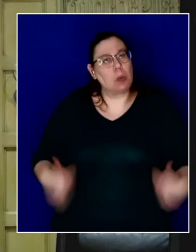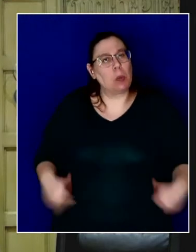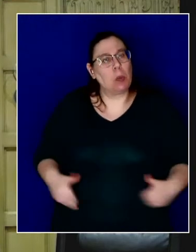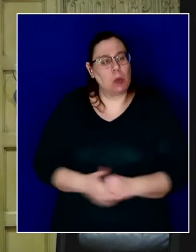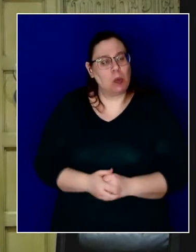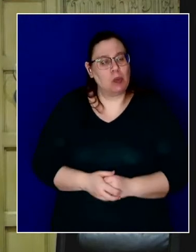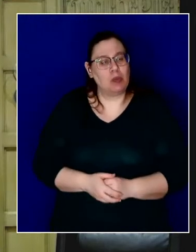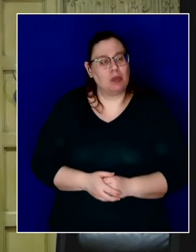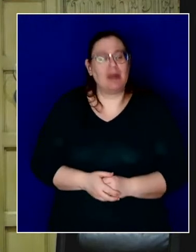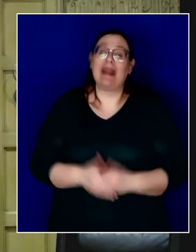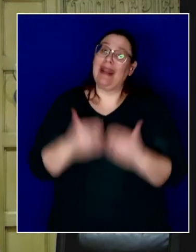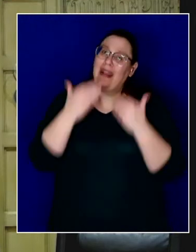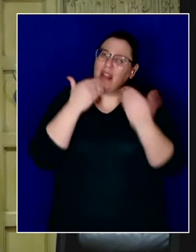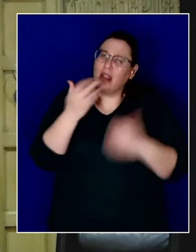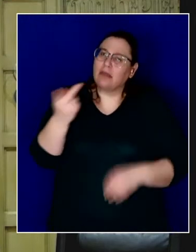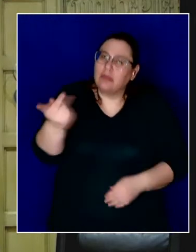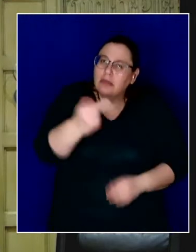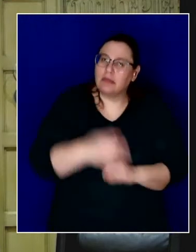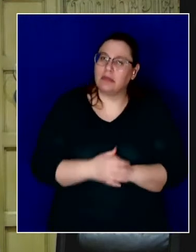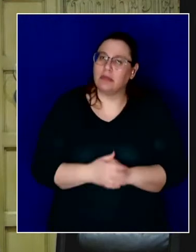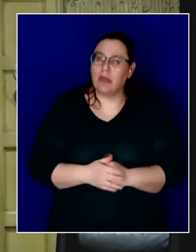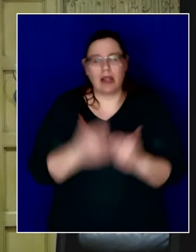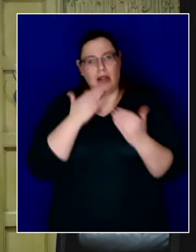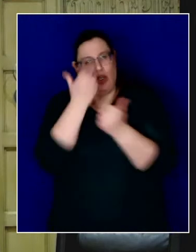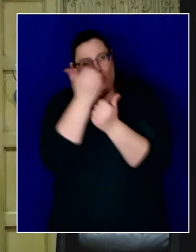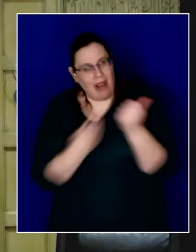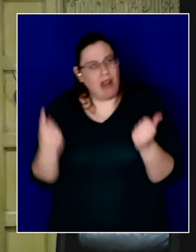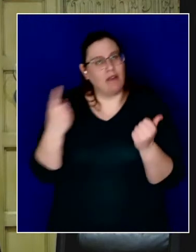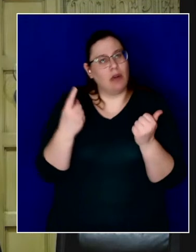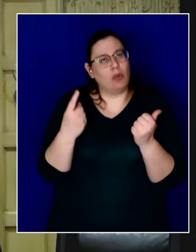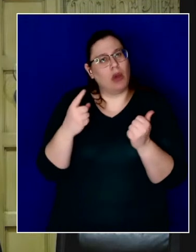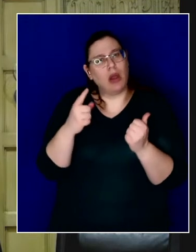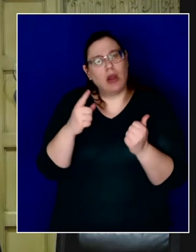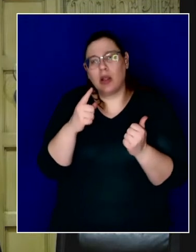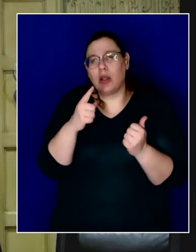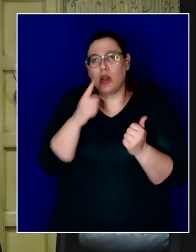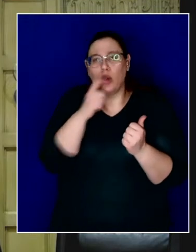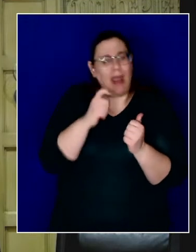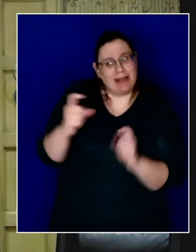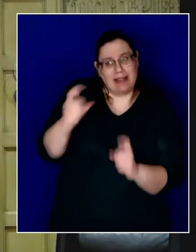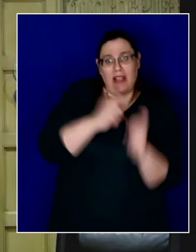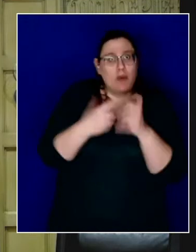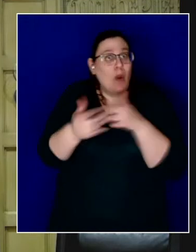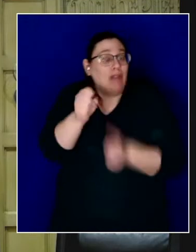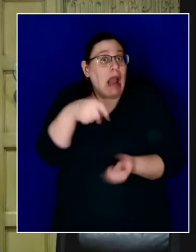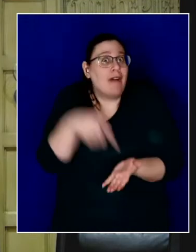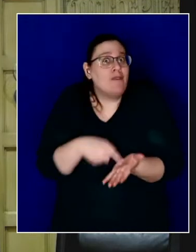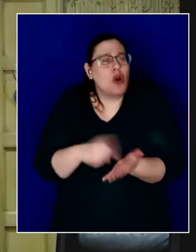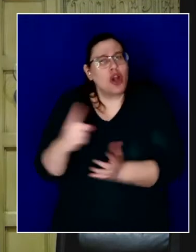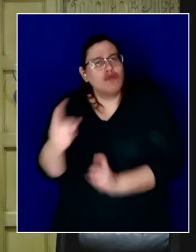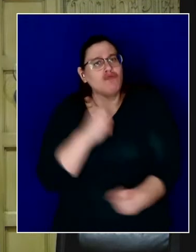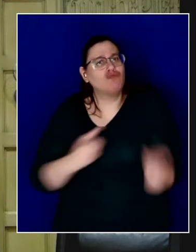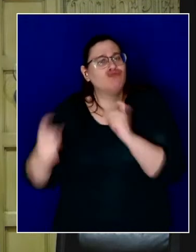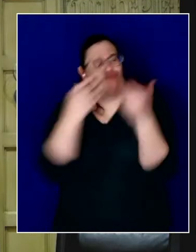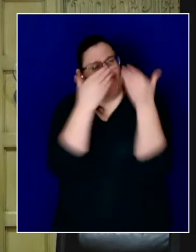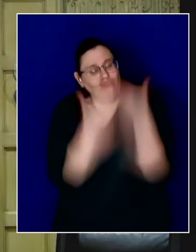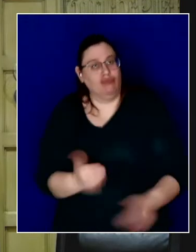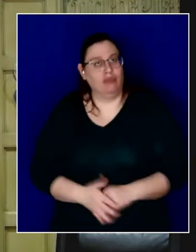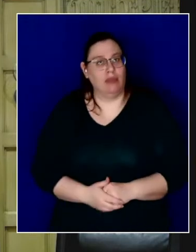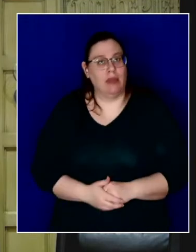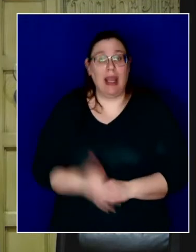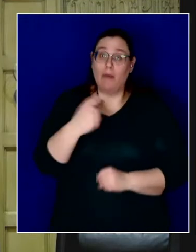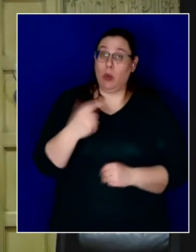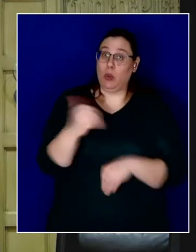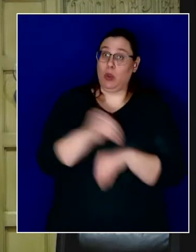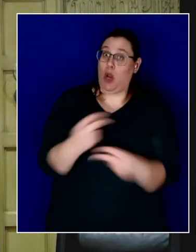Thank you both, and thank you to everybody who has given proportionally to what you can do. I want everyone listening